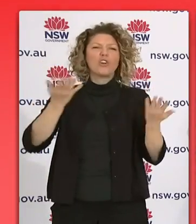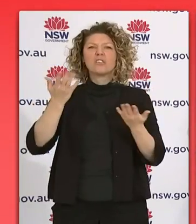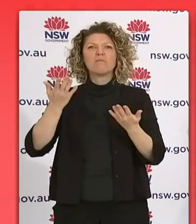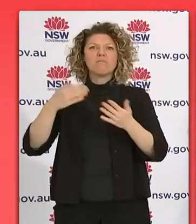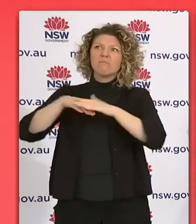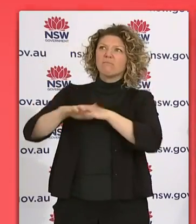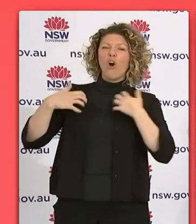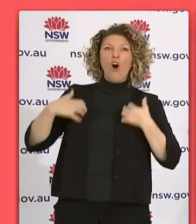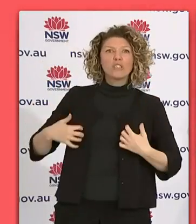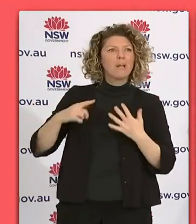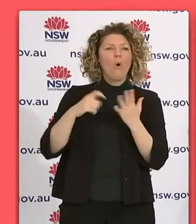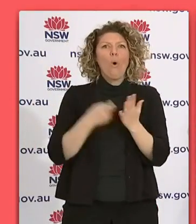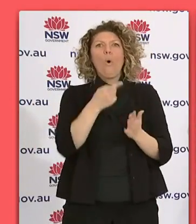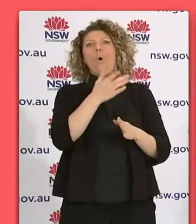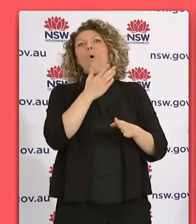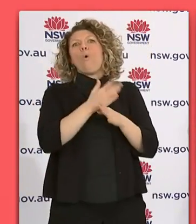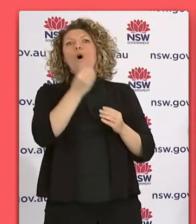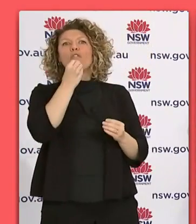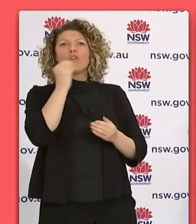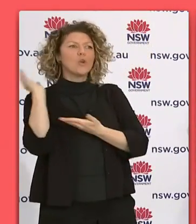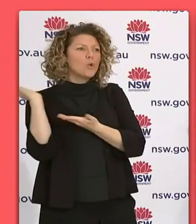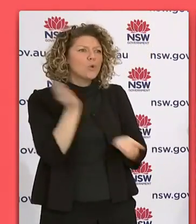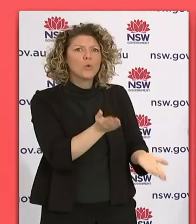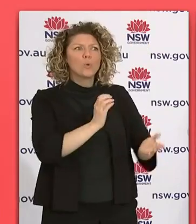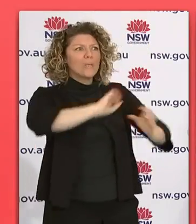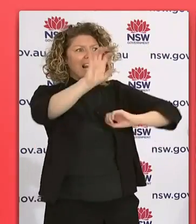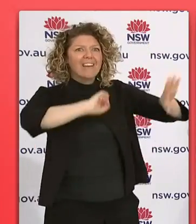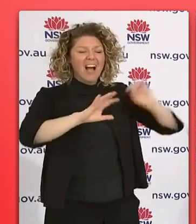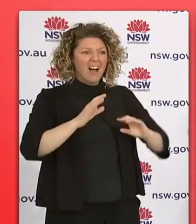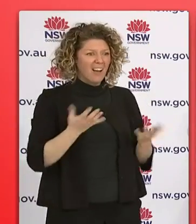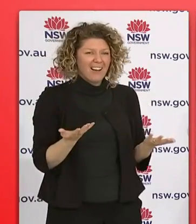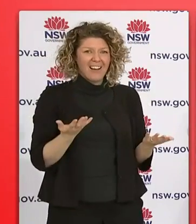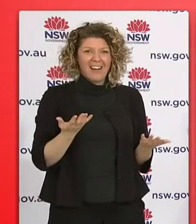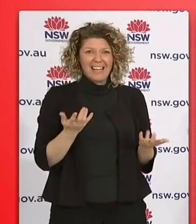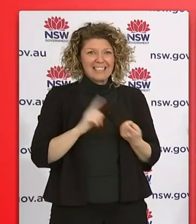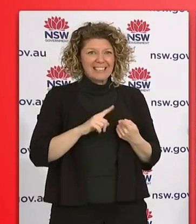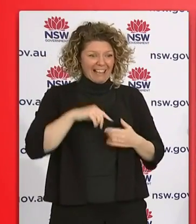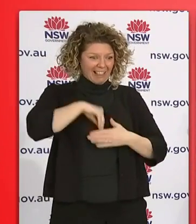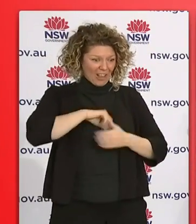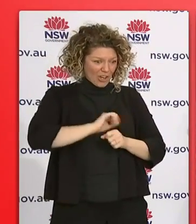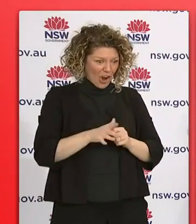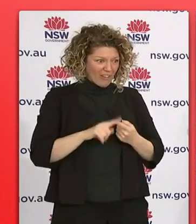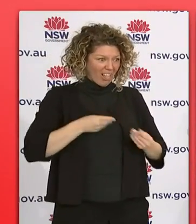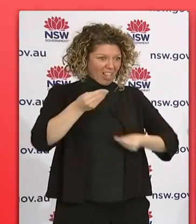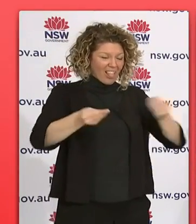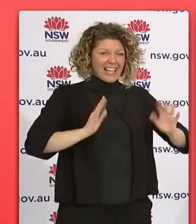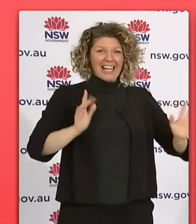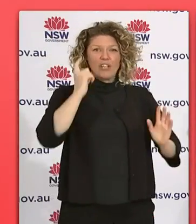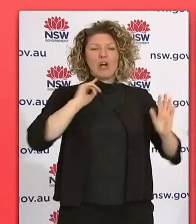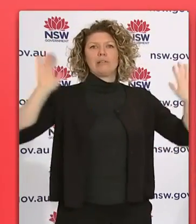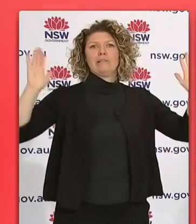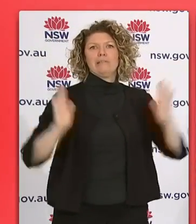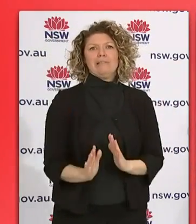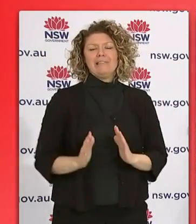us that greater degree of confidence in trying to reduce the spread, but also in making sure people stay out of hospital. And that's what we need to ensure.